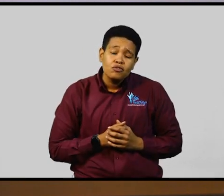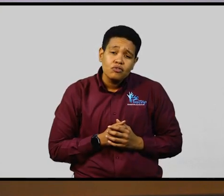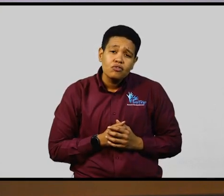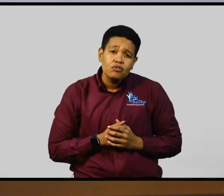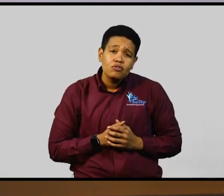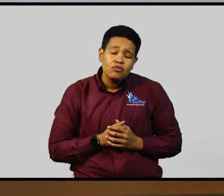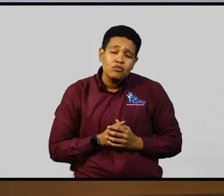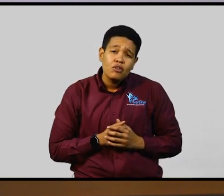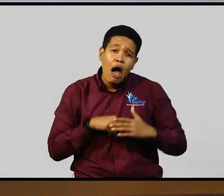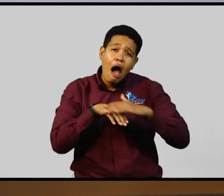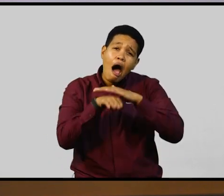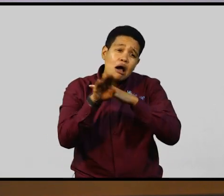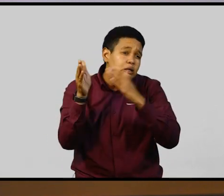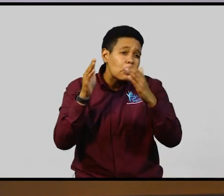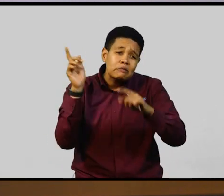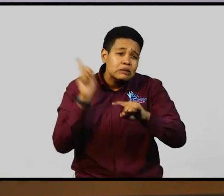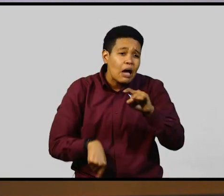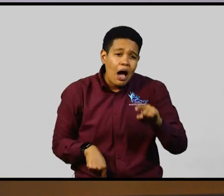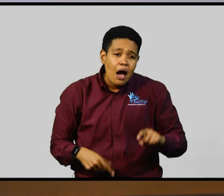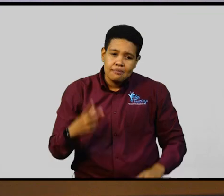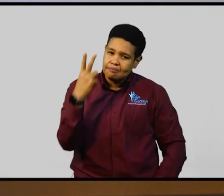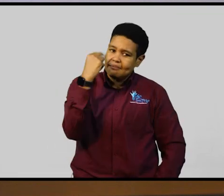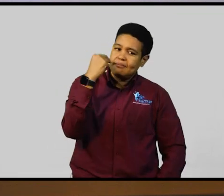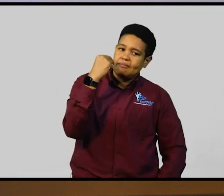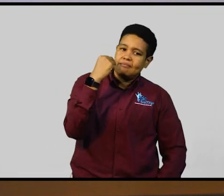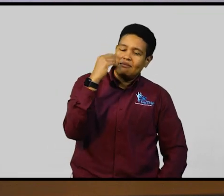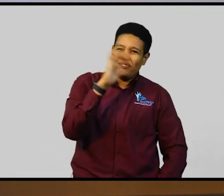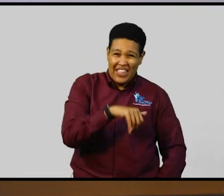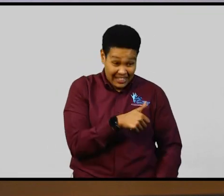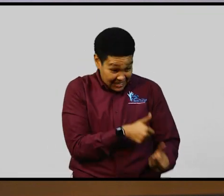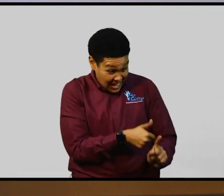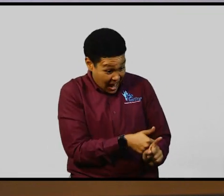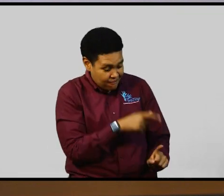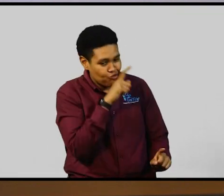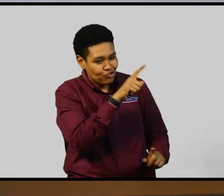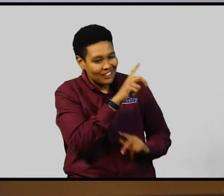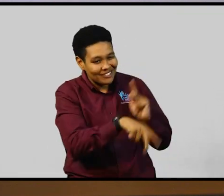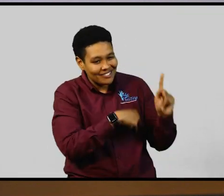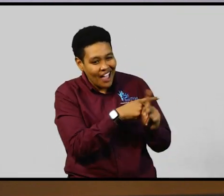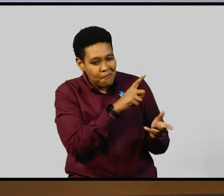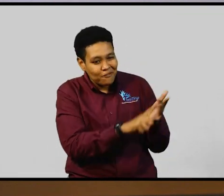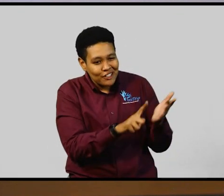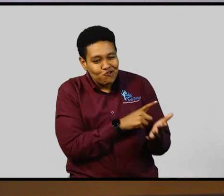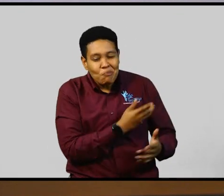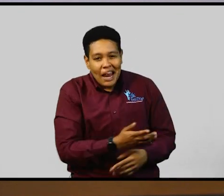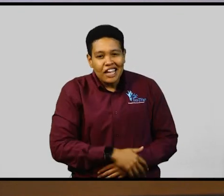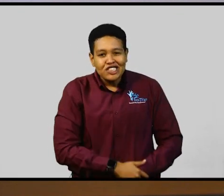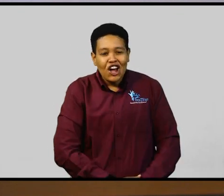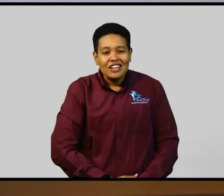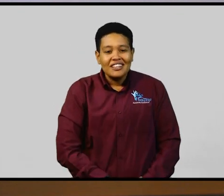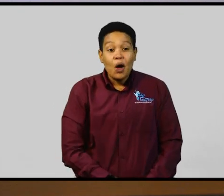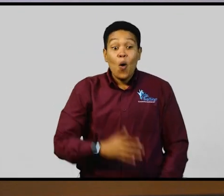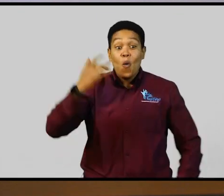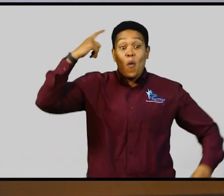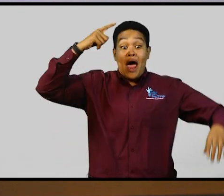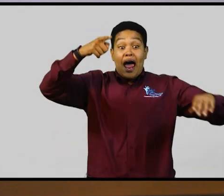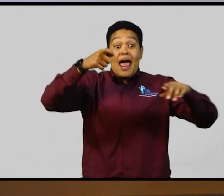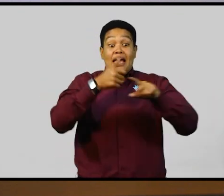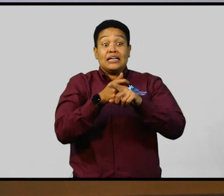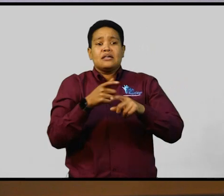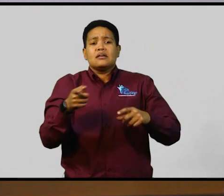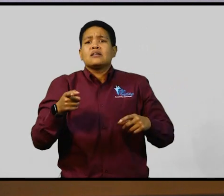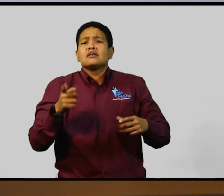And that in and of itself is a form of discrimination because discrimination,